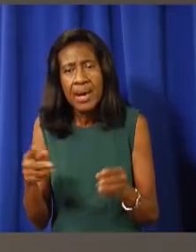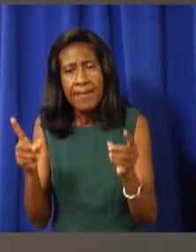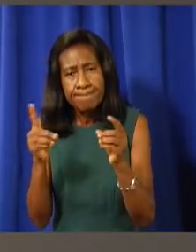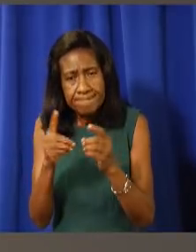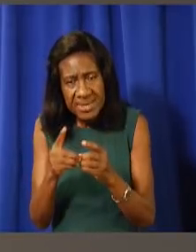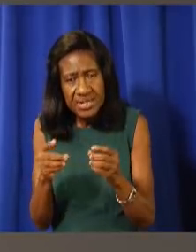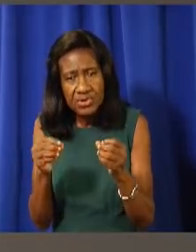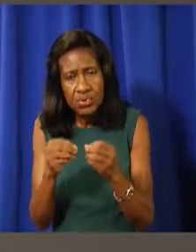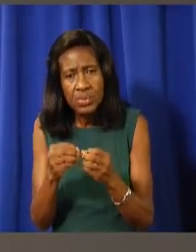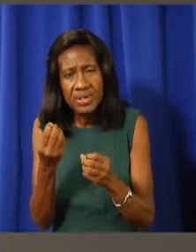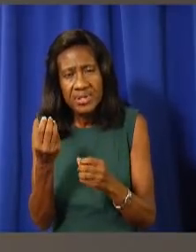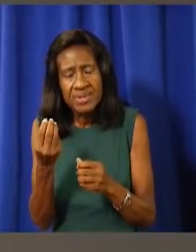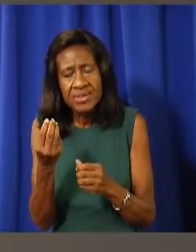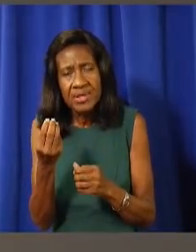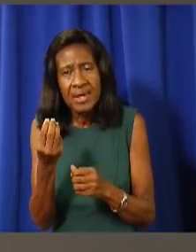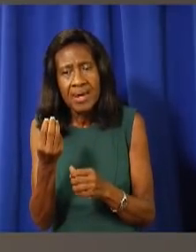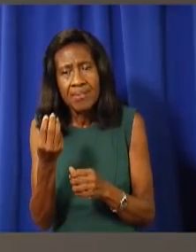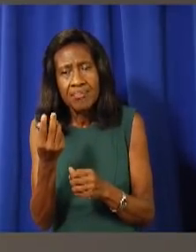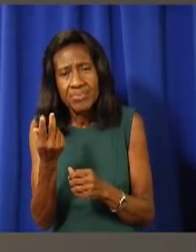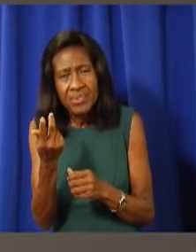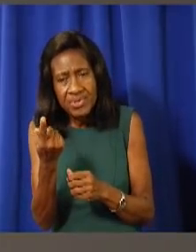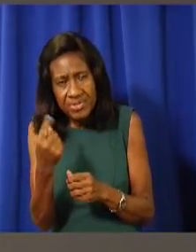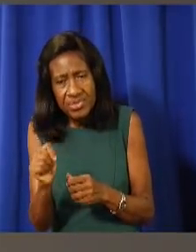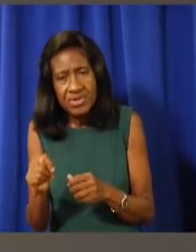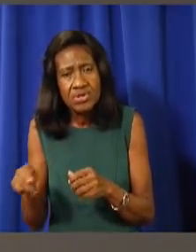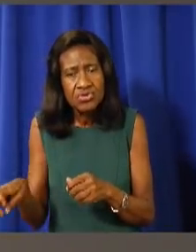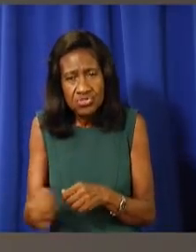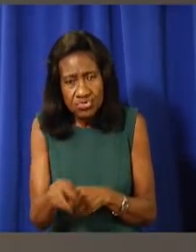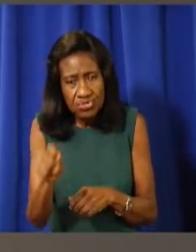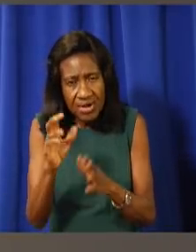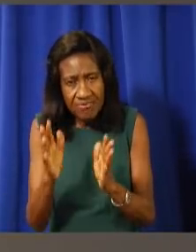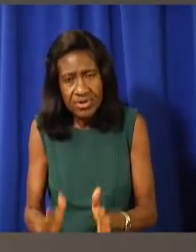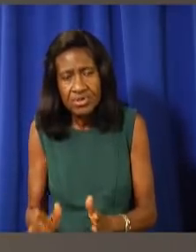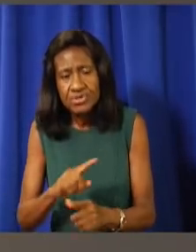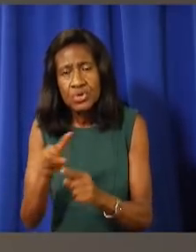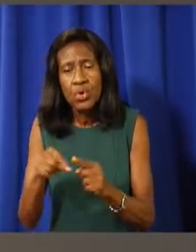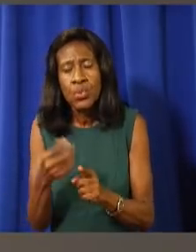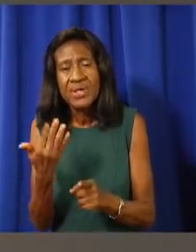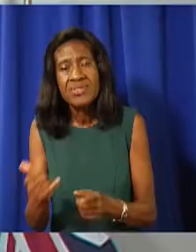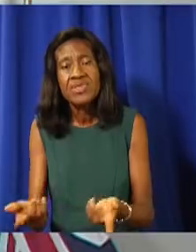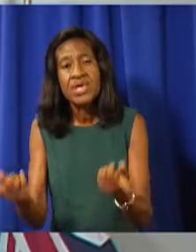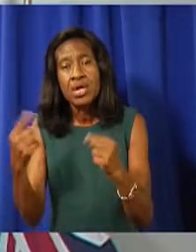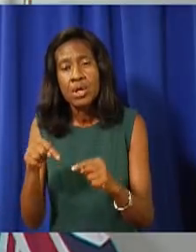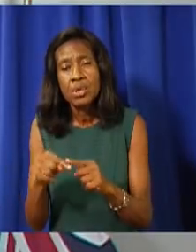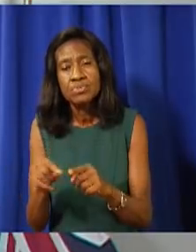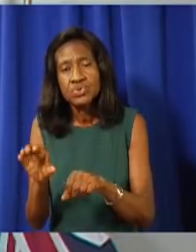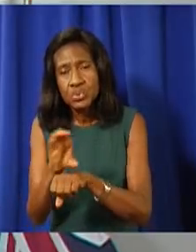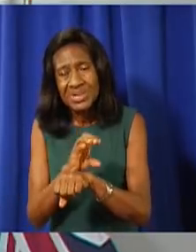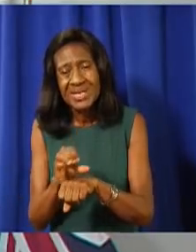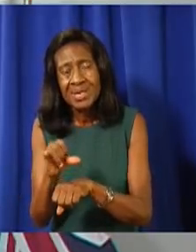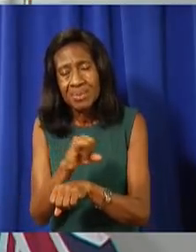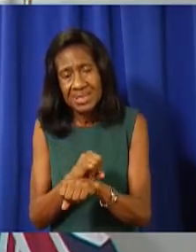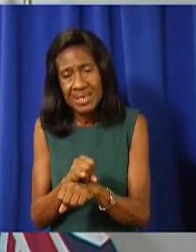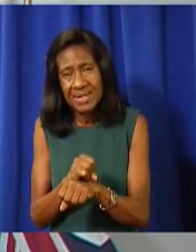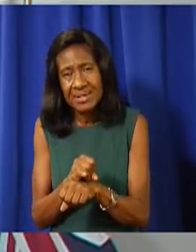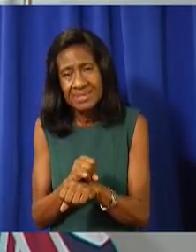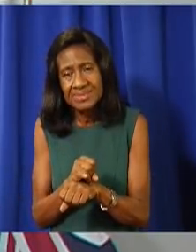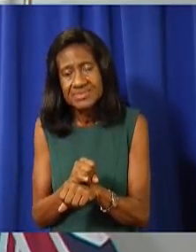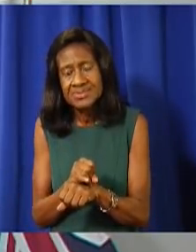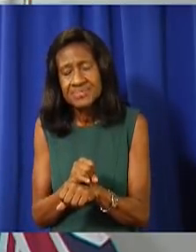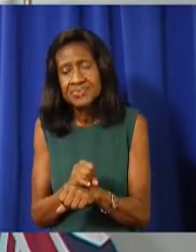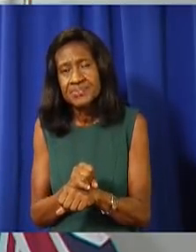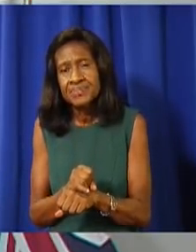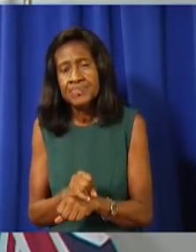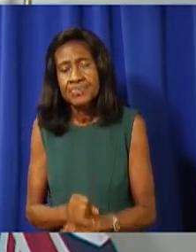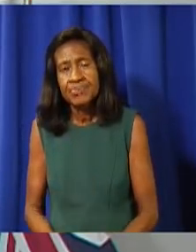Thank you. I don't, I don't think I've got anything else for you. Wendy, if I may, I'd like to just add a little bit part on the fear of persons